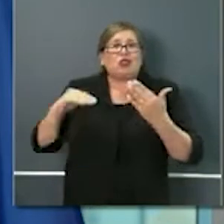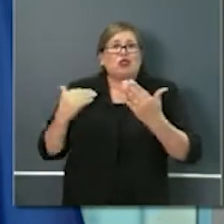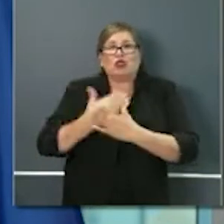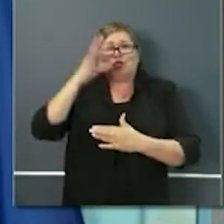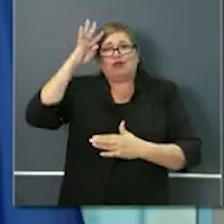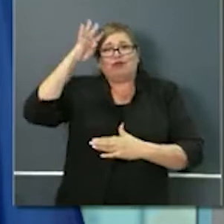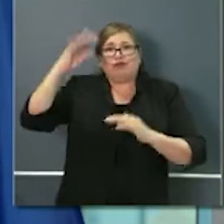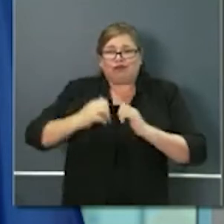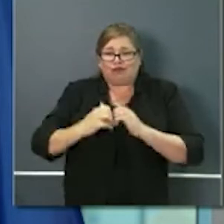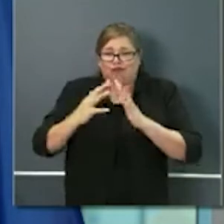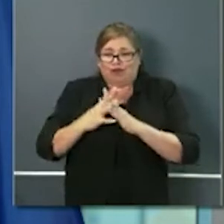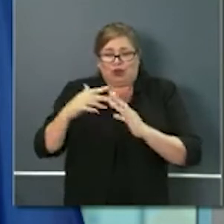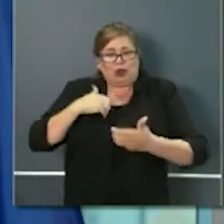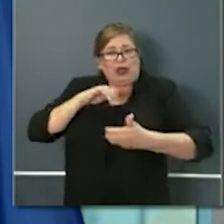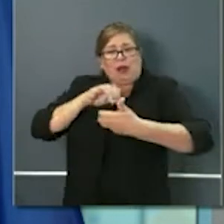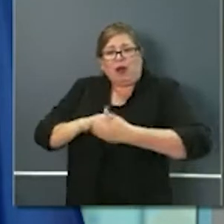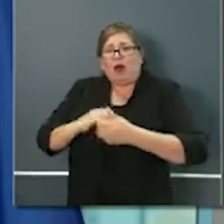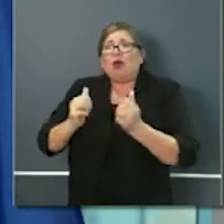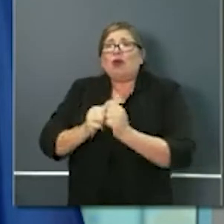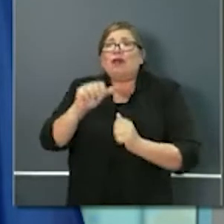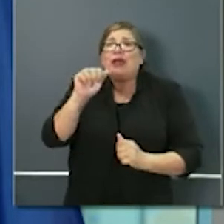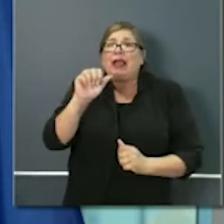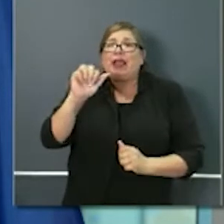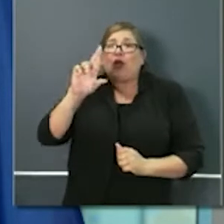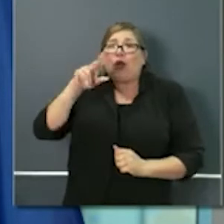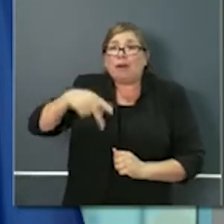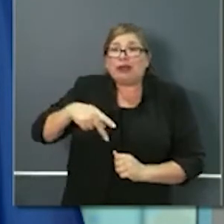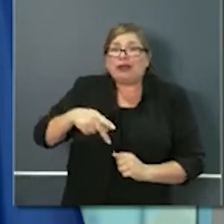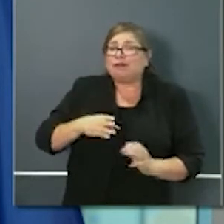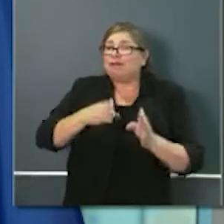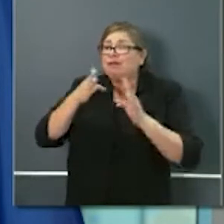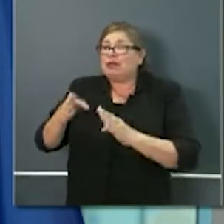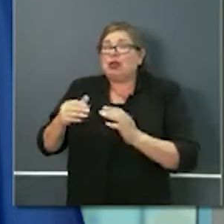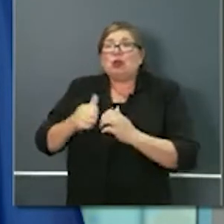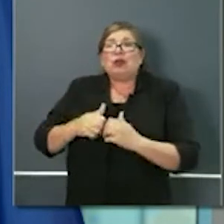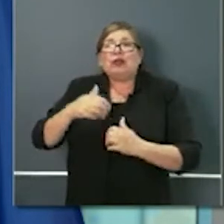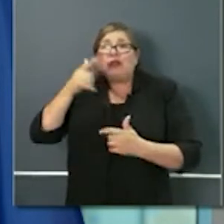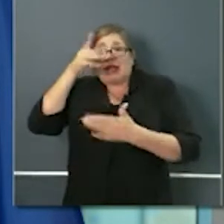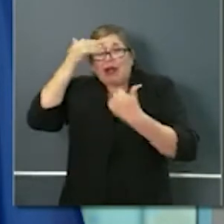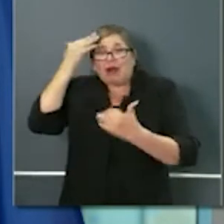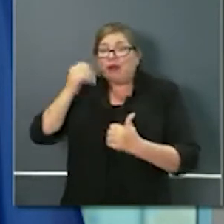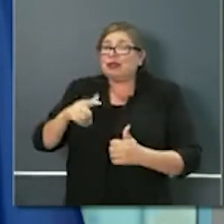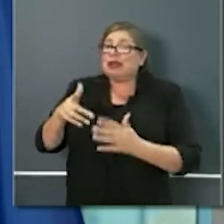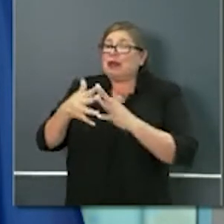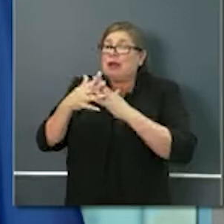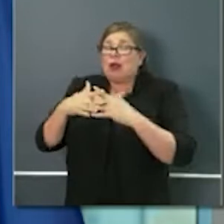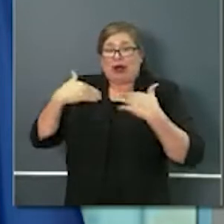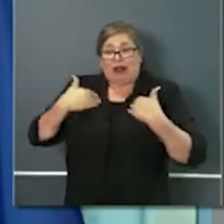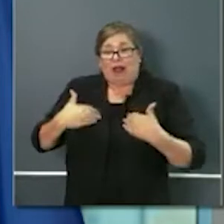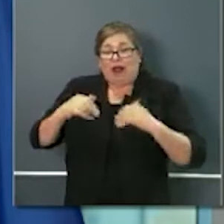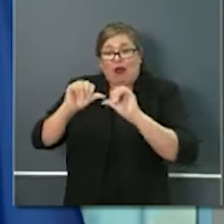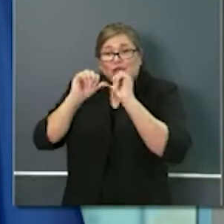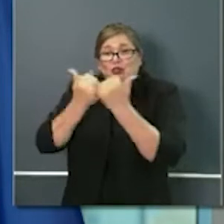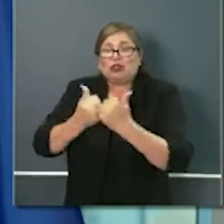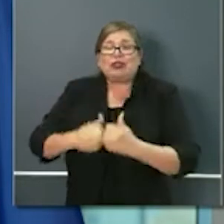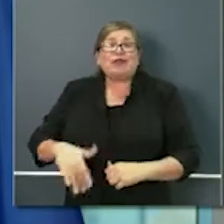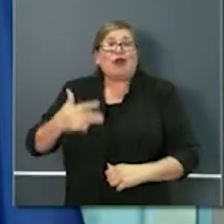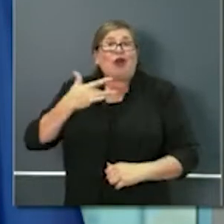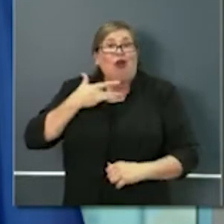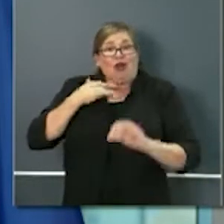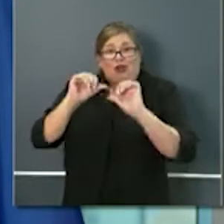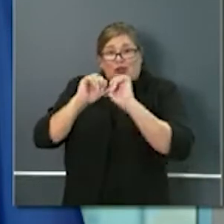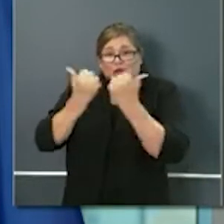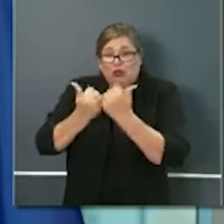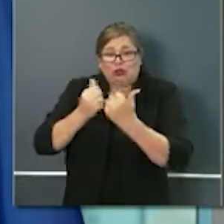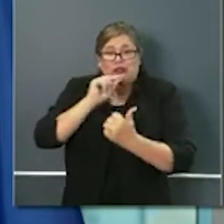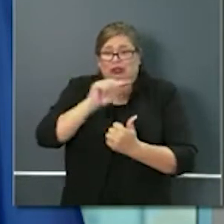AARP working with our partners Alzheimer's American Lung Association Cancer Association Heart Association working